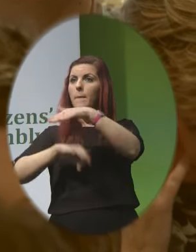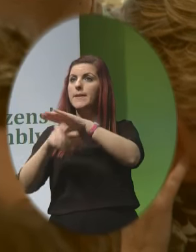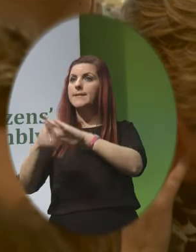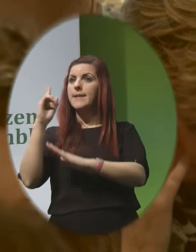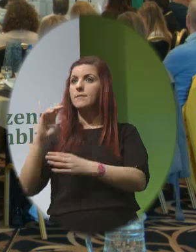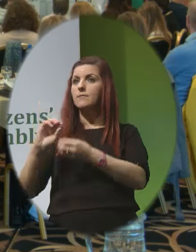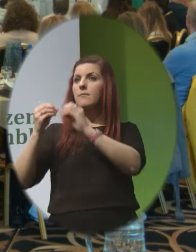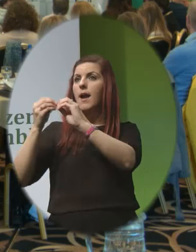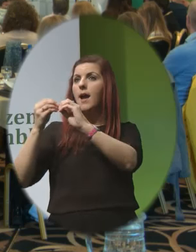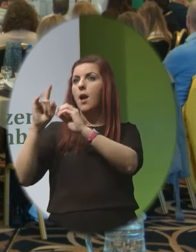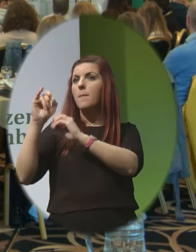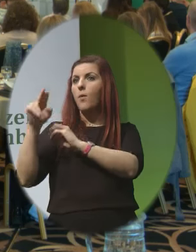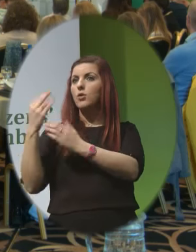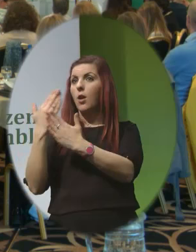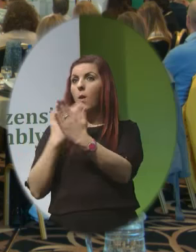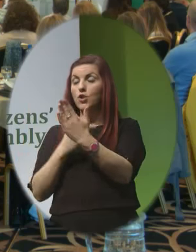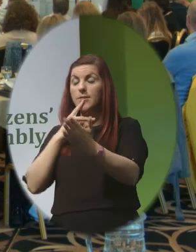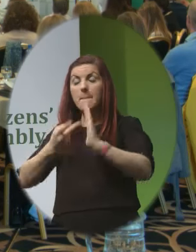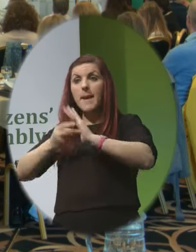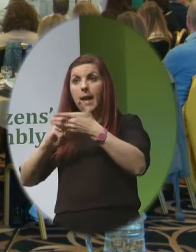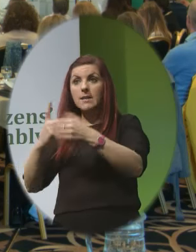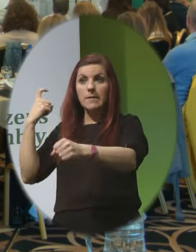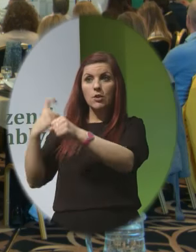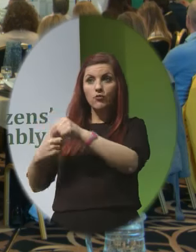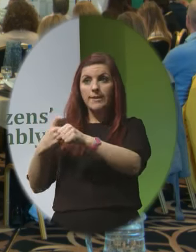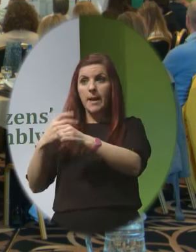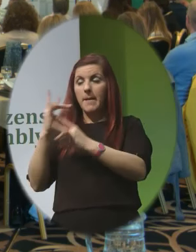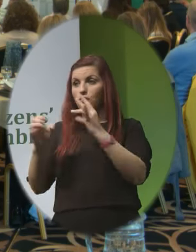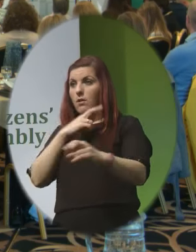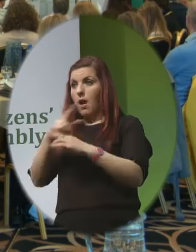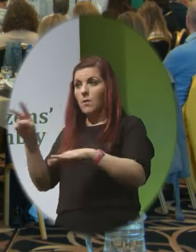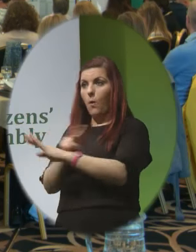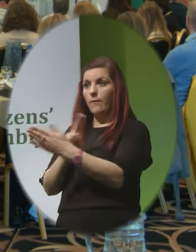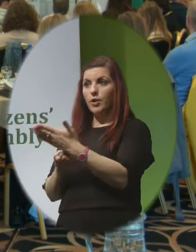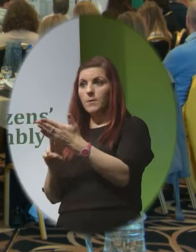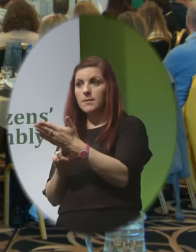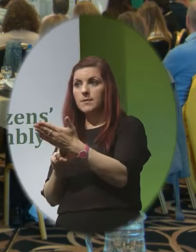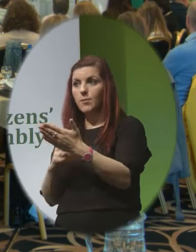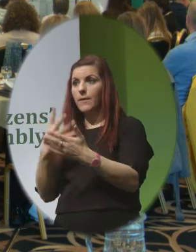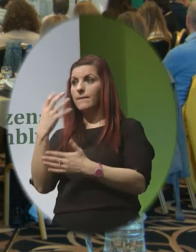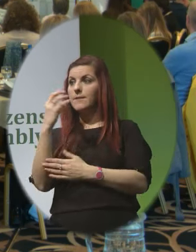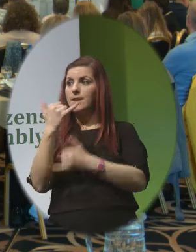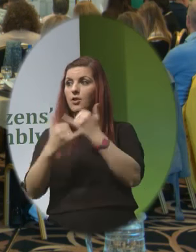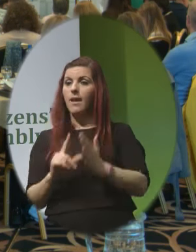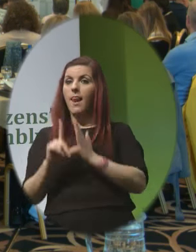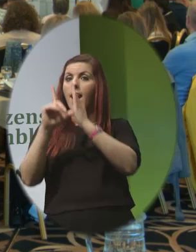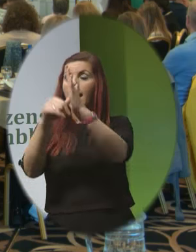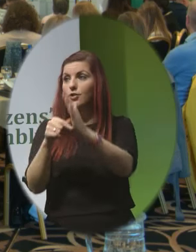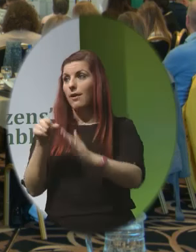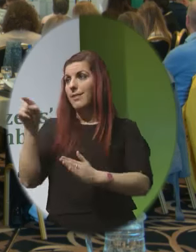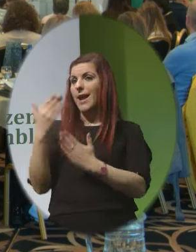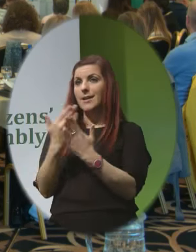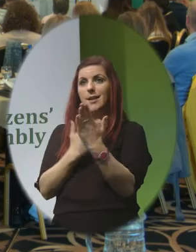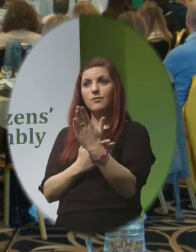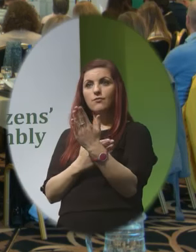was intended to be strict with rigorous safeguards against abuse 50 years later that legislation is responsible for